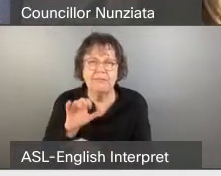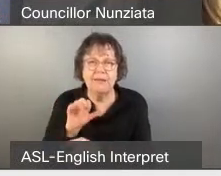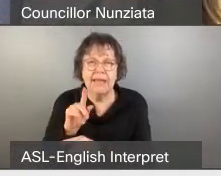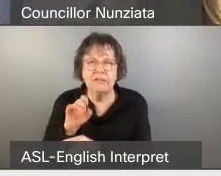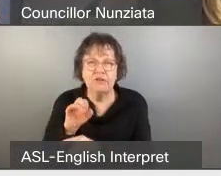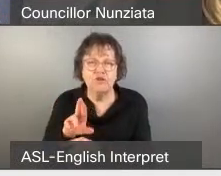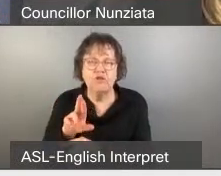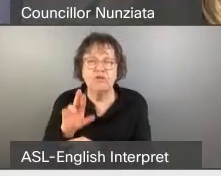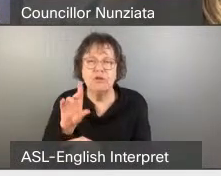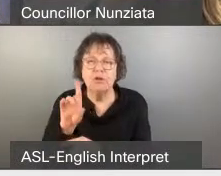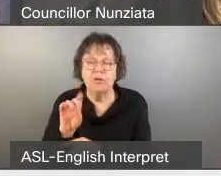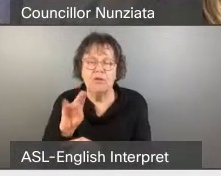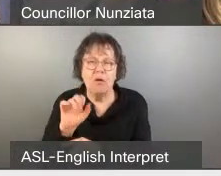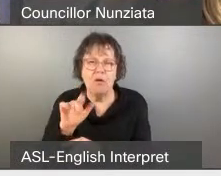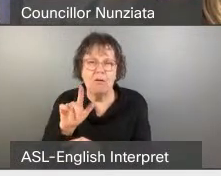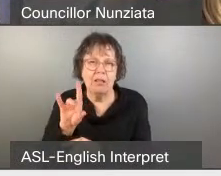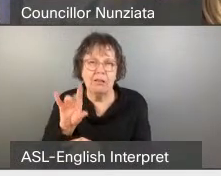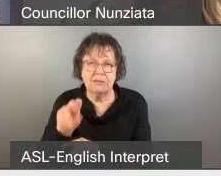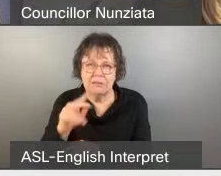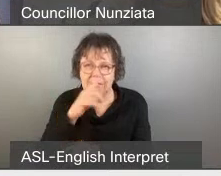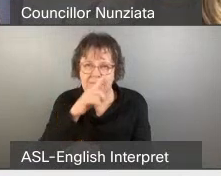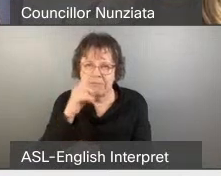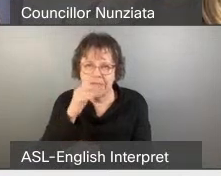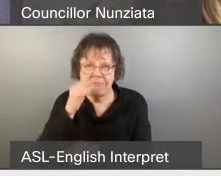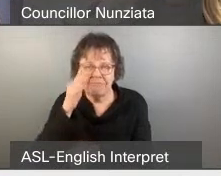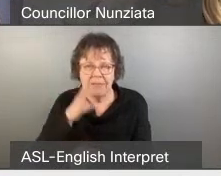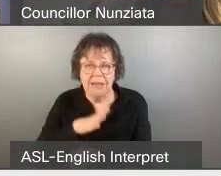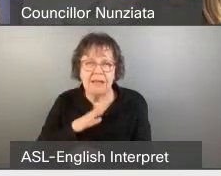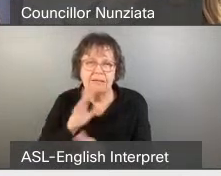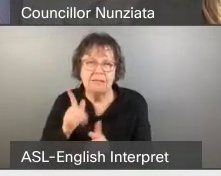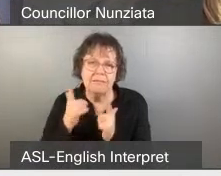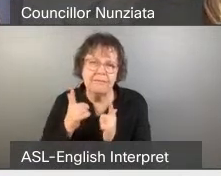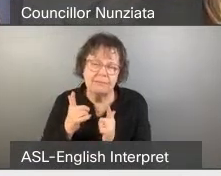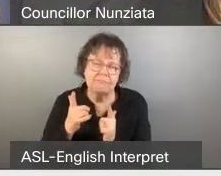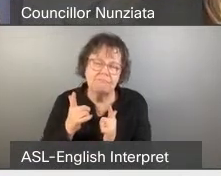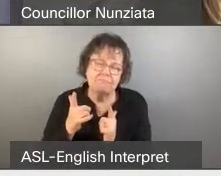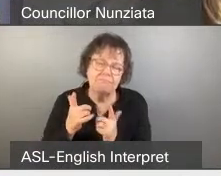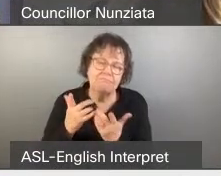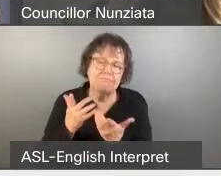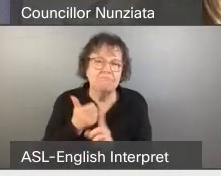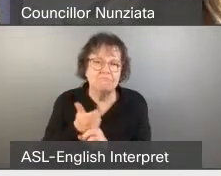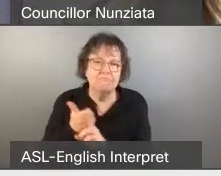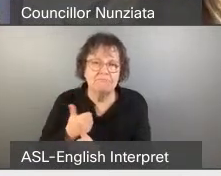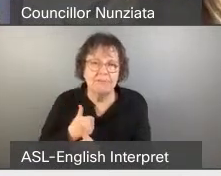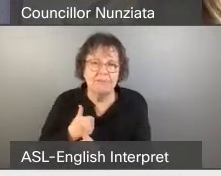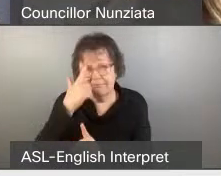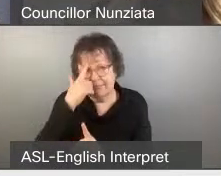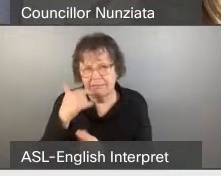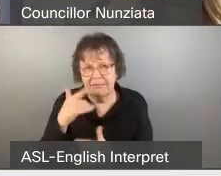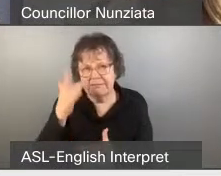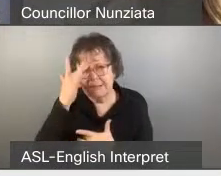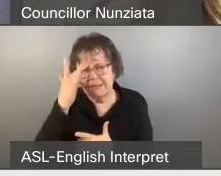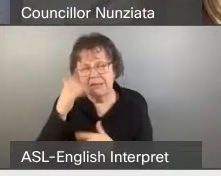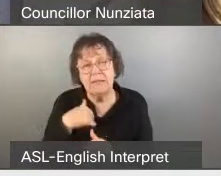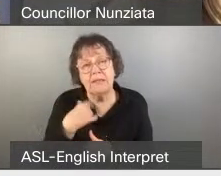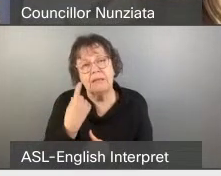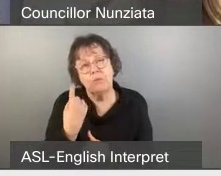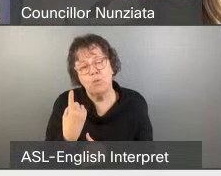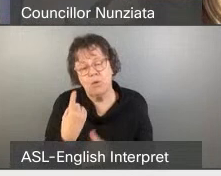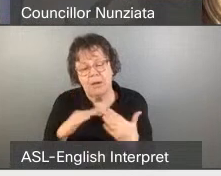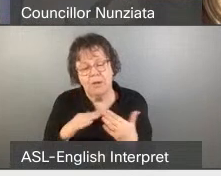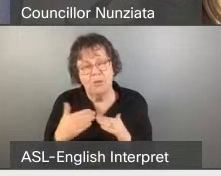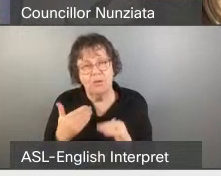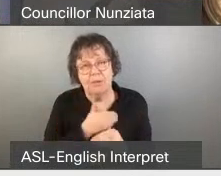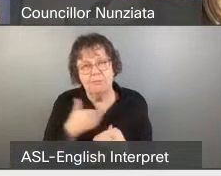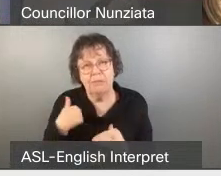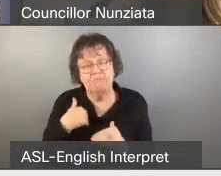Donaldson, a black man living with mental illness. I am one of the community members who